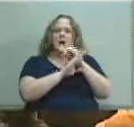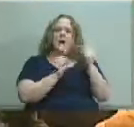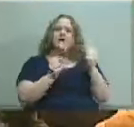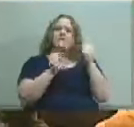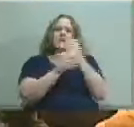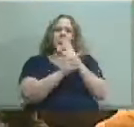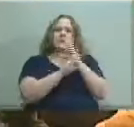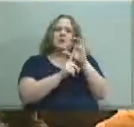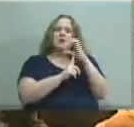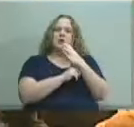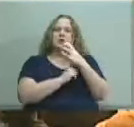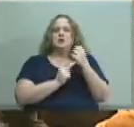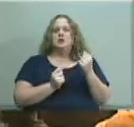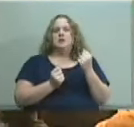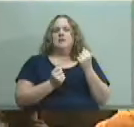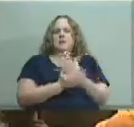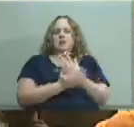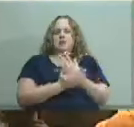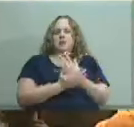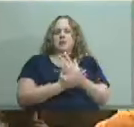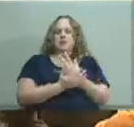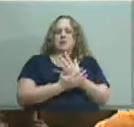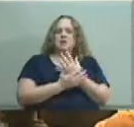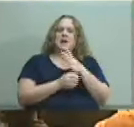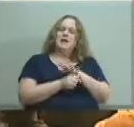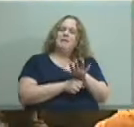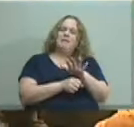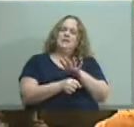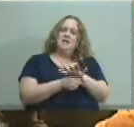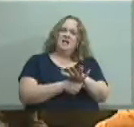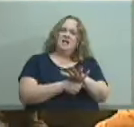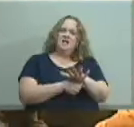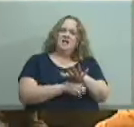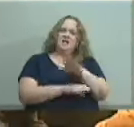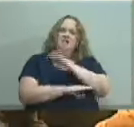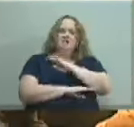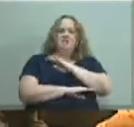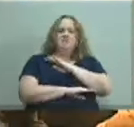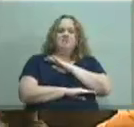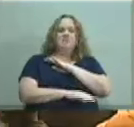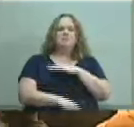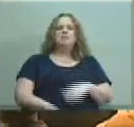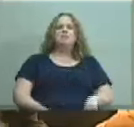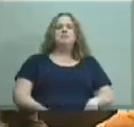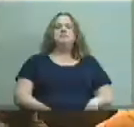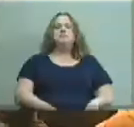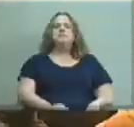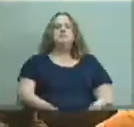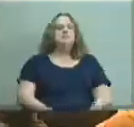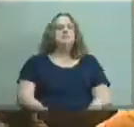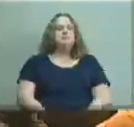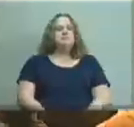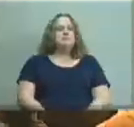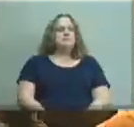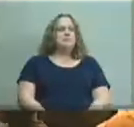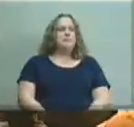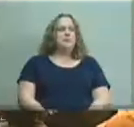where is the sense of urgency enough is enough thank you all right